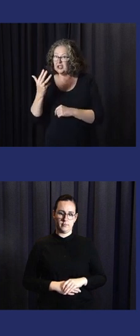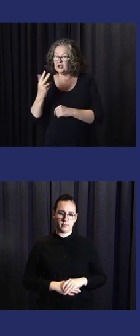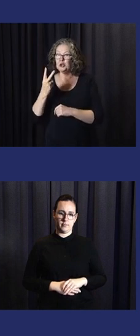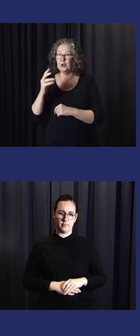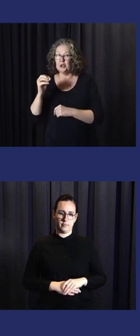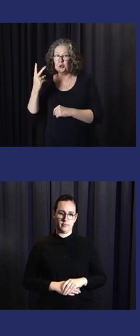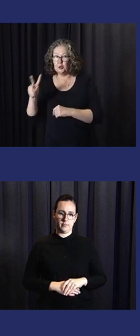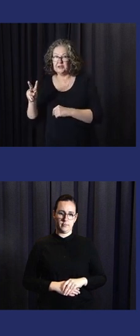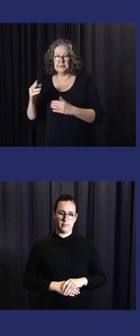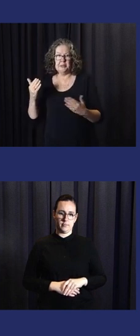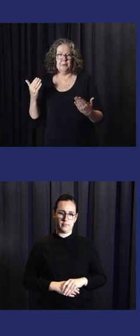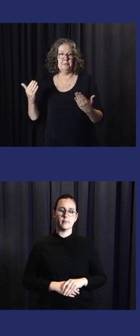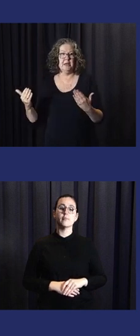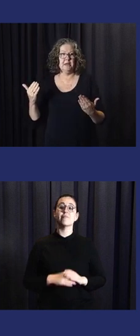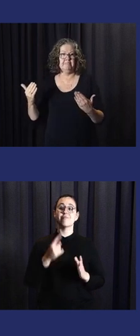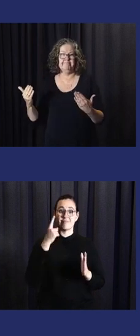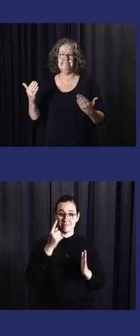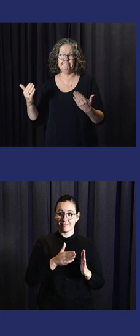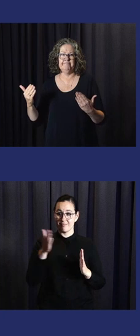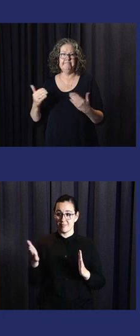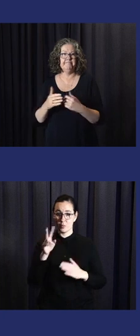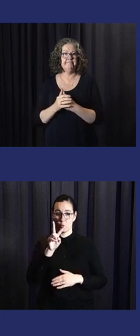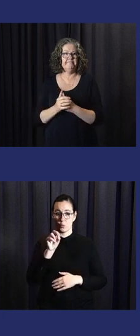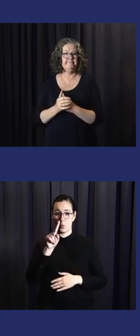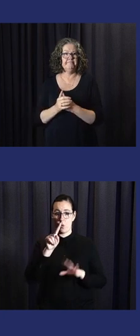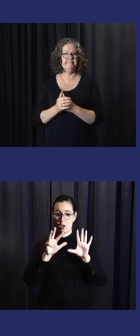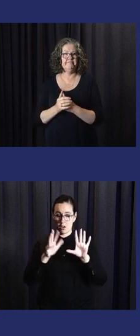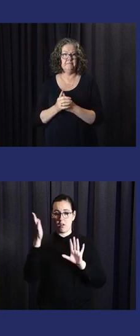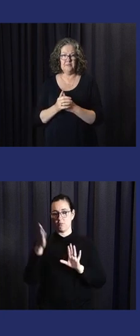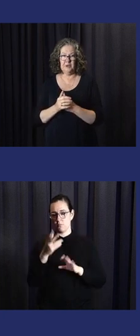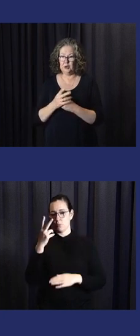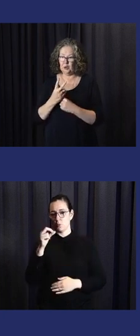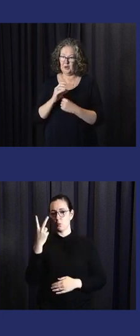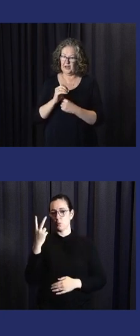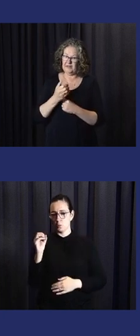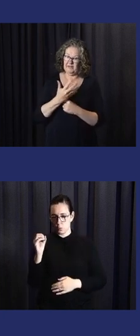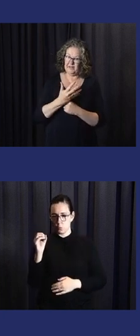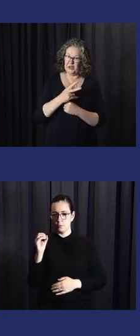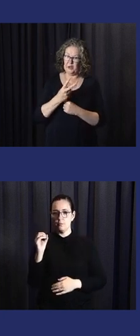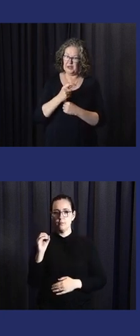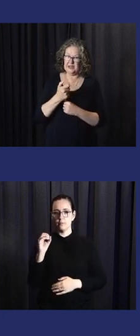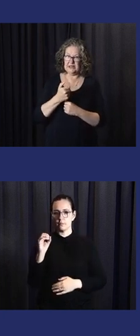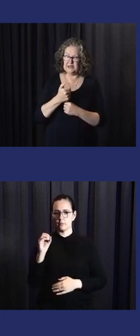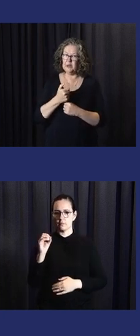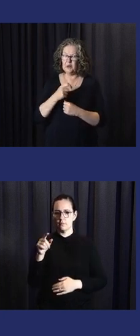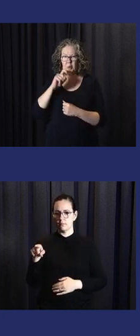number of the household affected in 2019 and 2020 to compare with